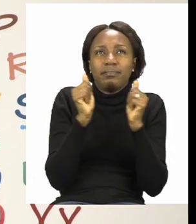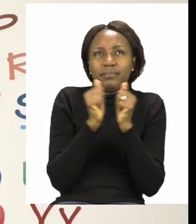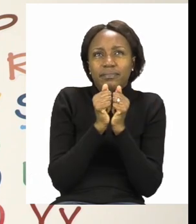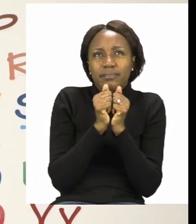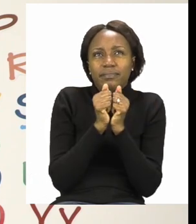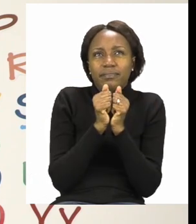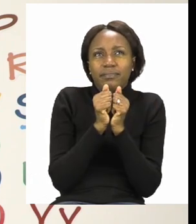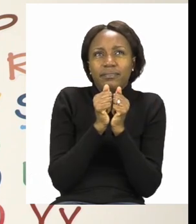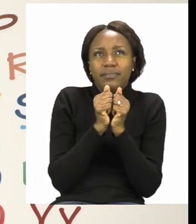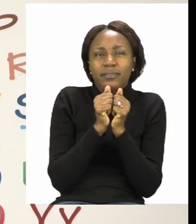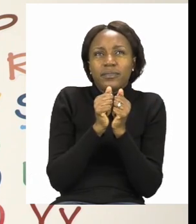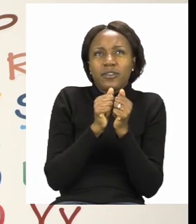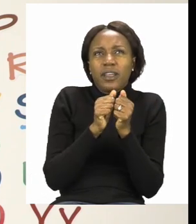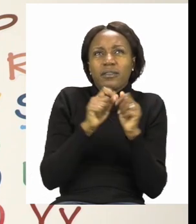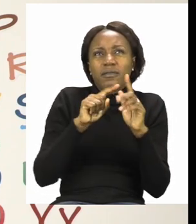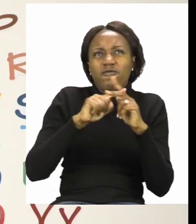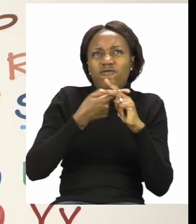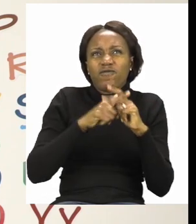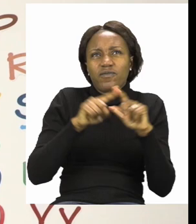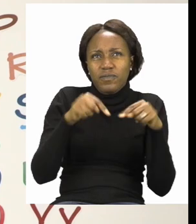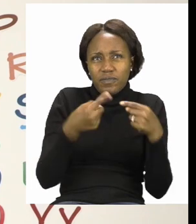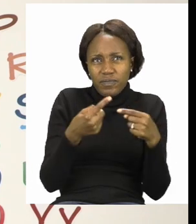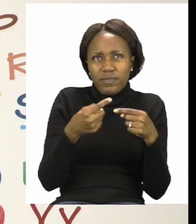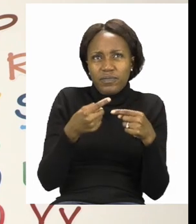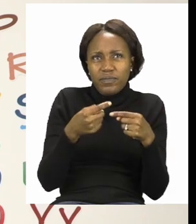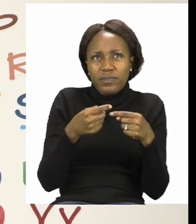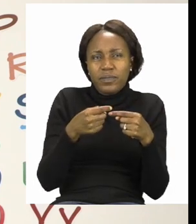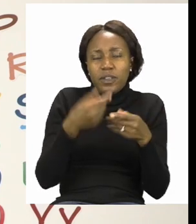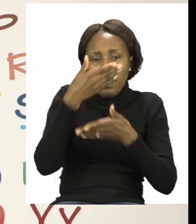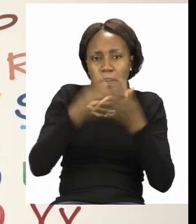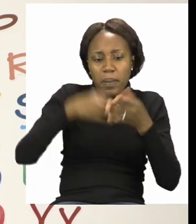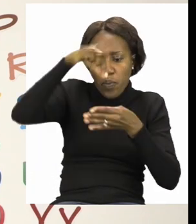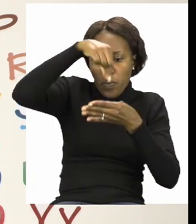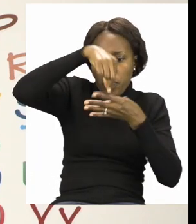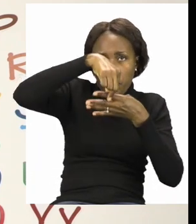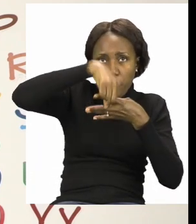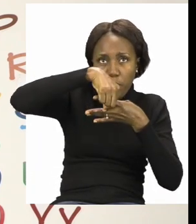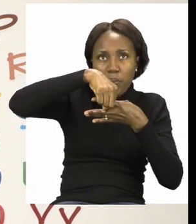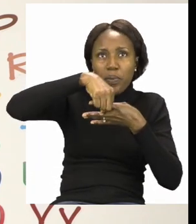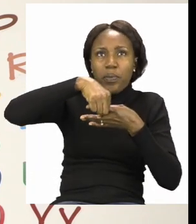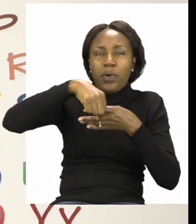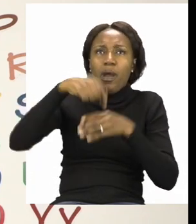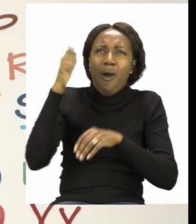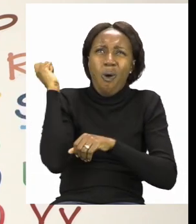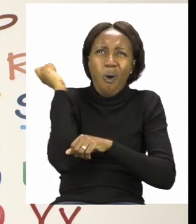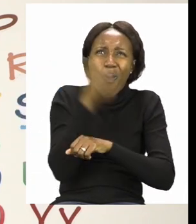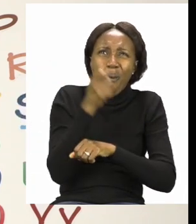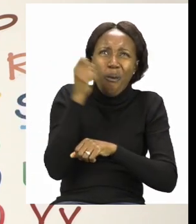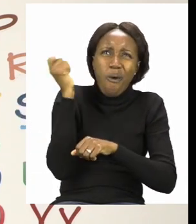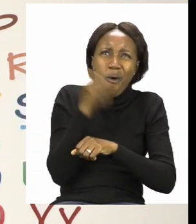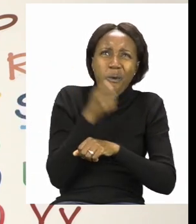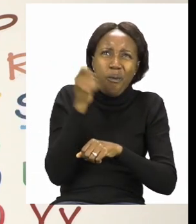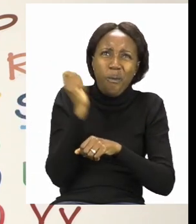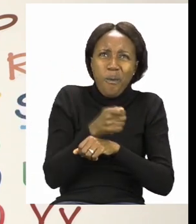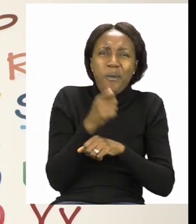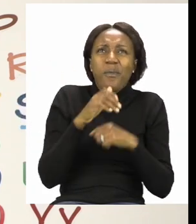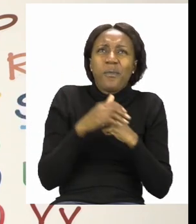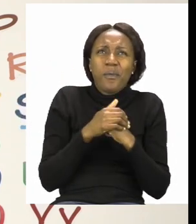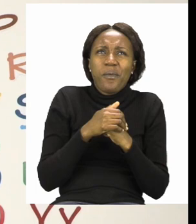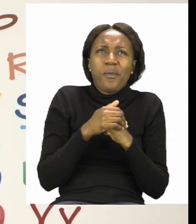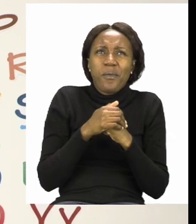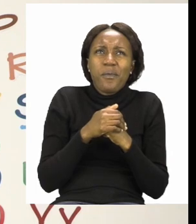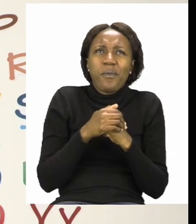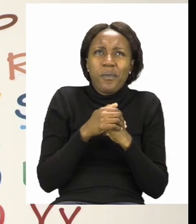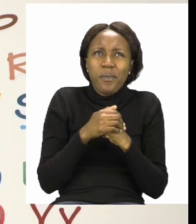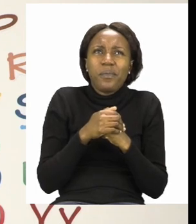screwdriver, a paper clip, and a hammer. And it's our job